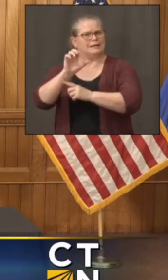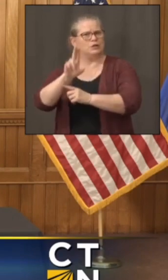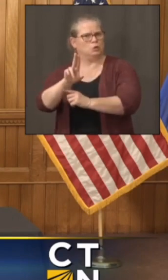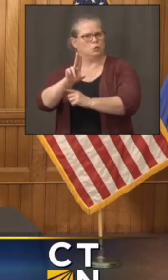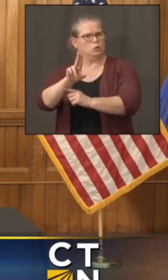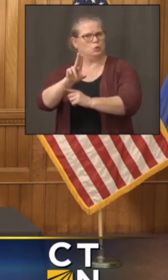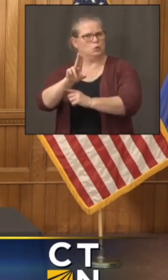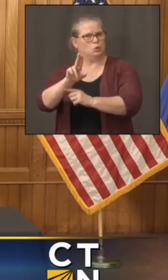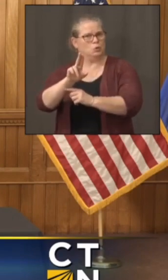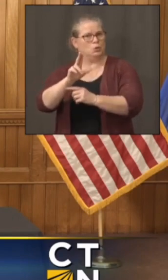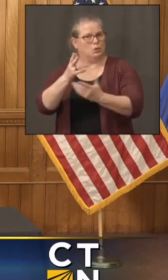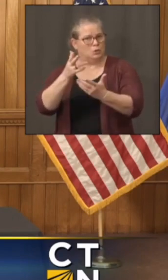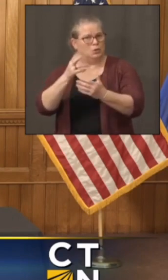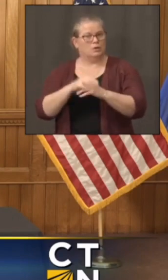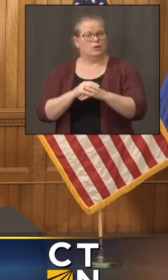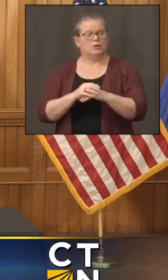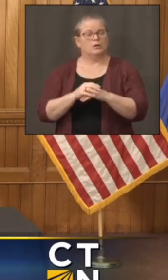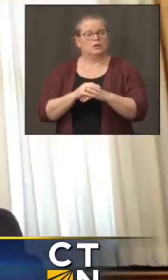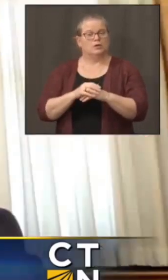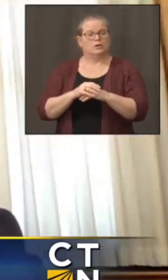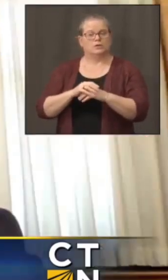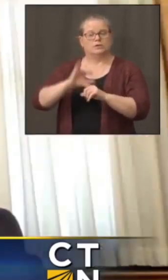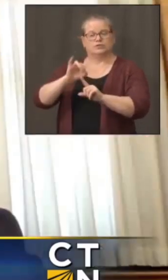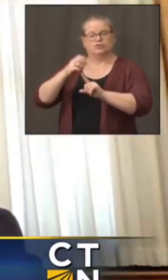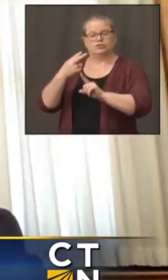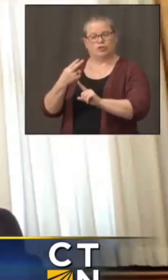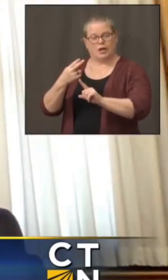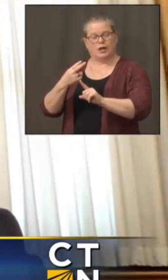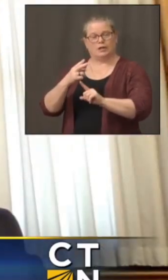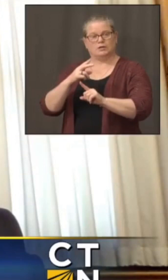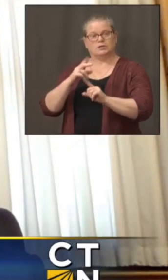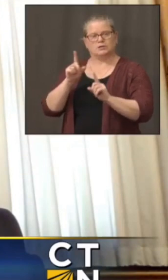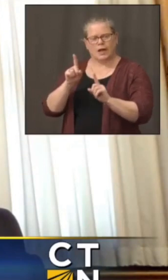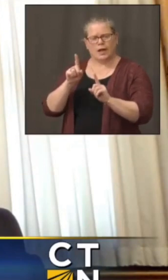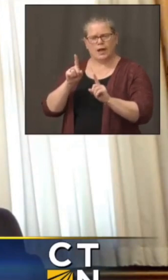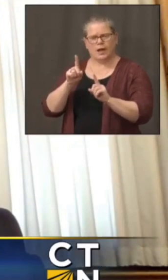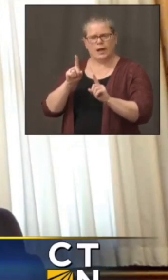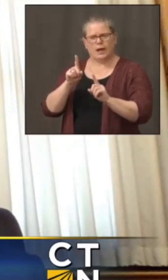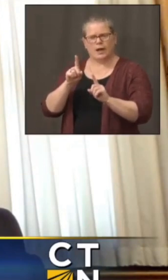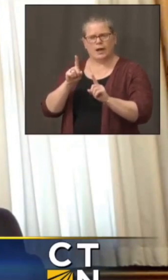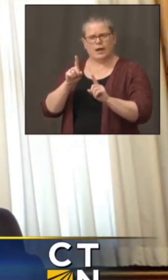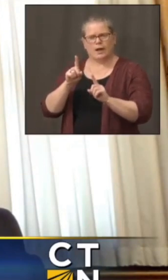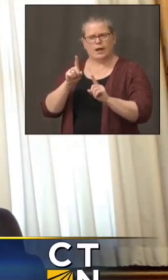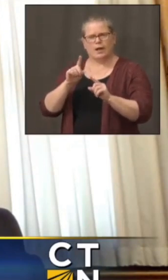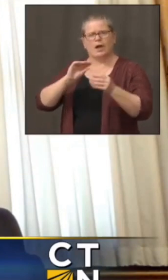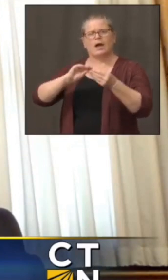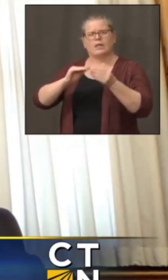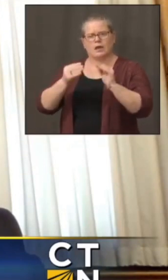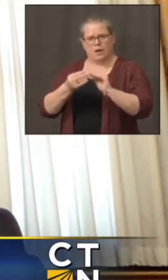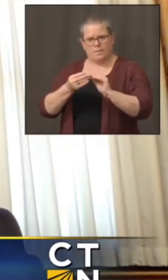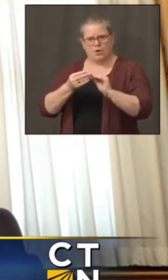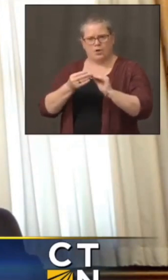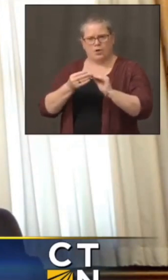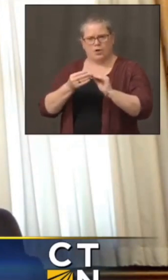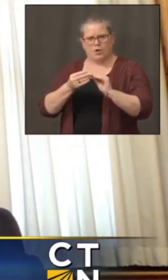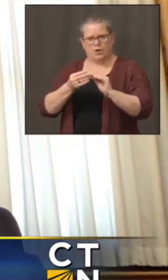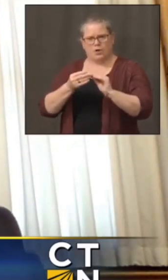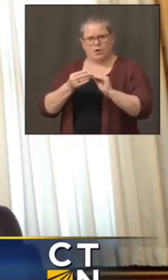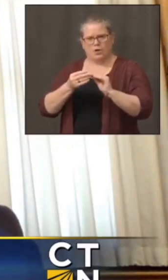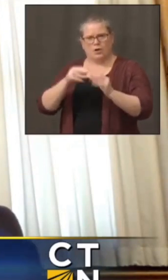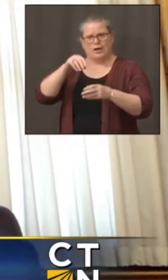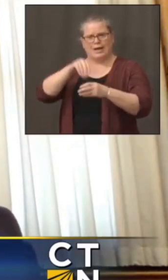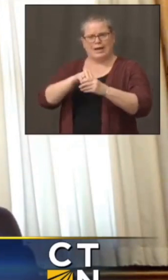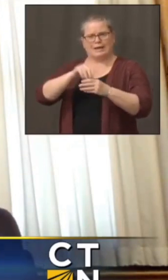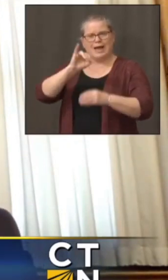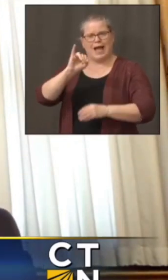The answer is 39 COVID-positive patients in the